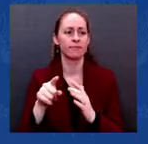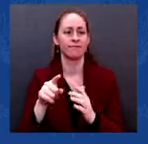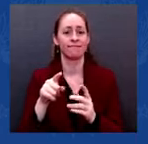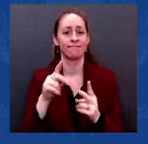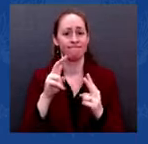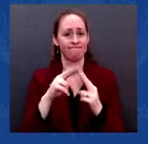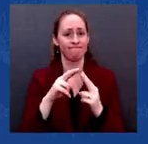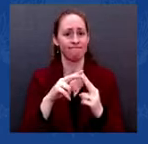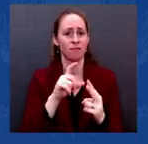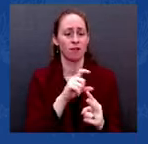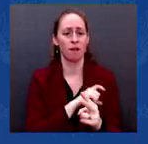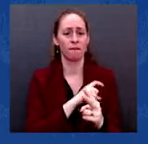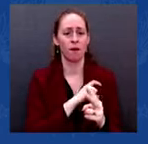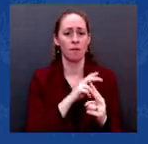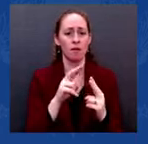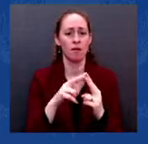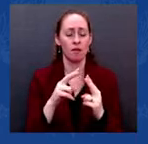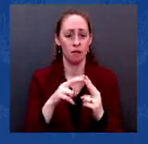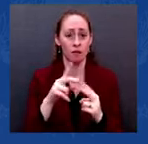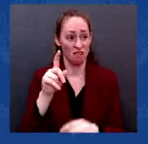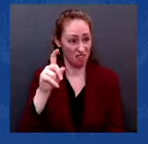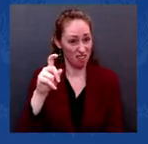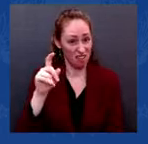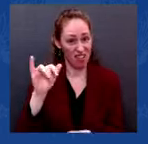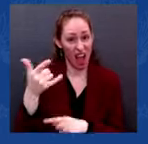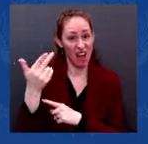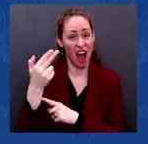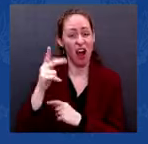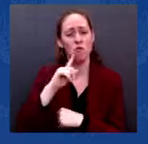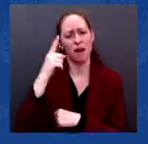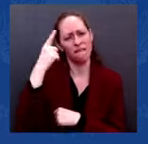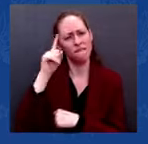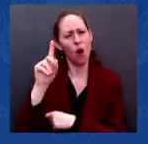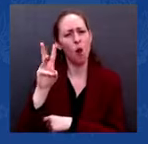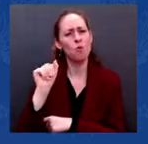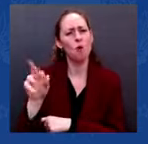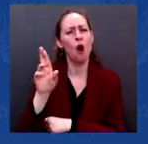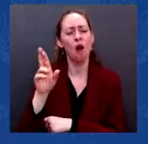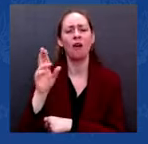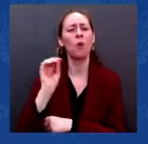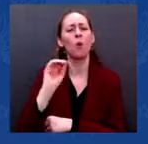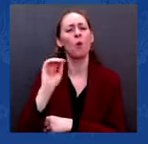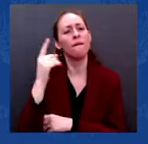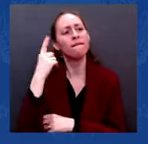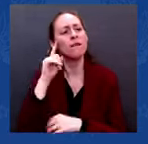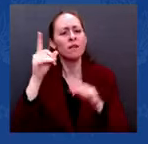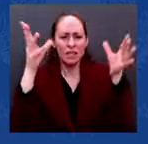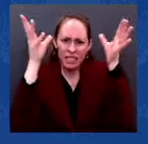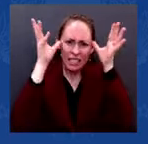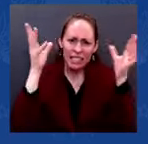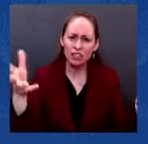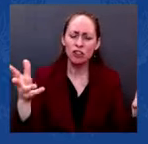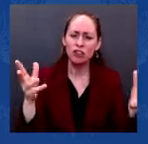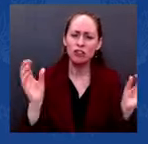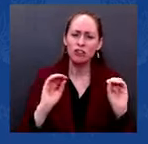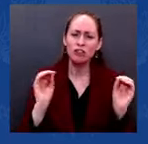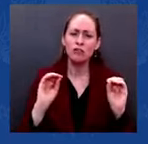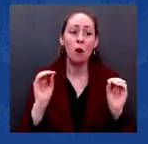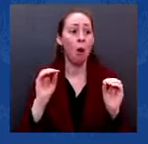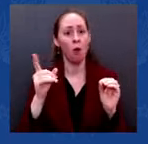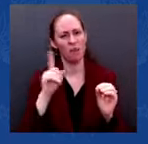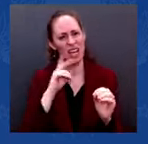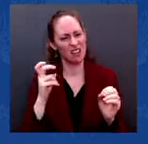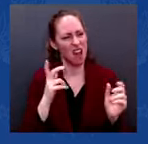deer. They're used to hunt human beings. That's not acceptable. Many of those guns